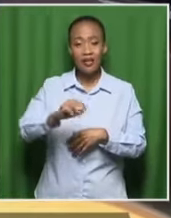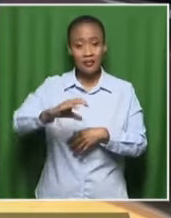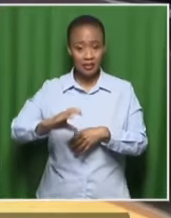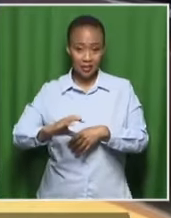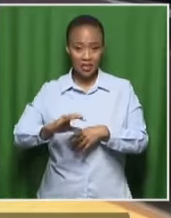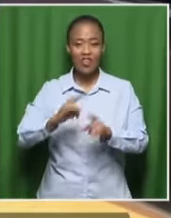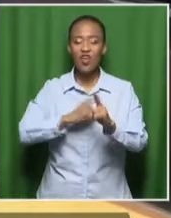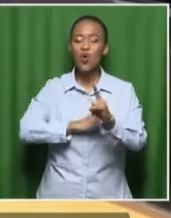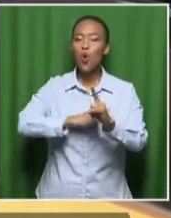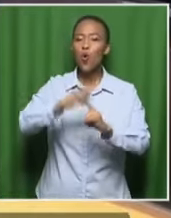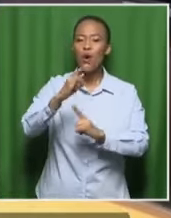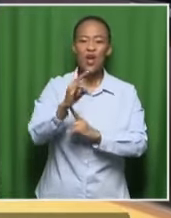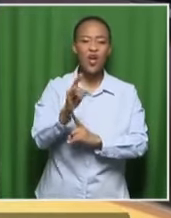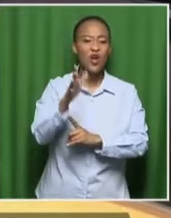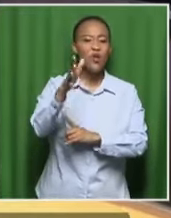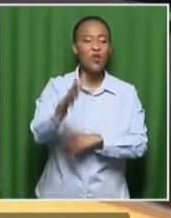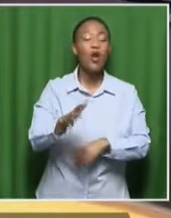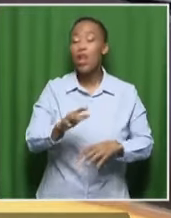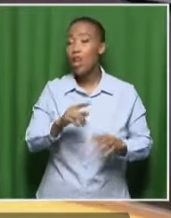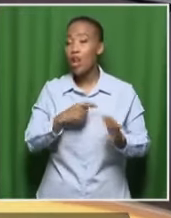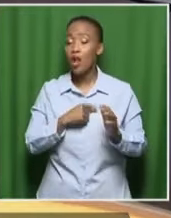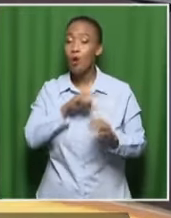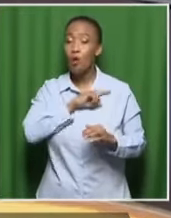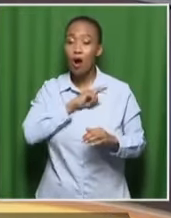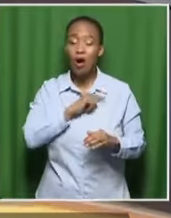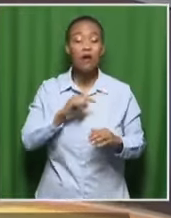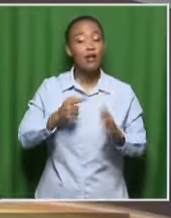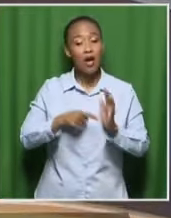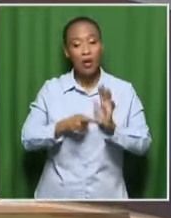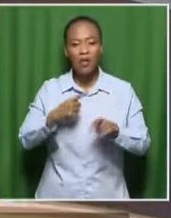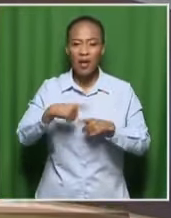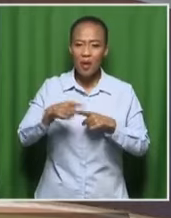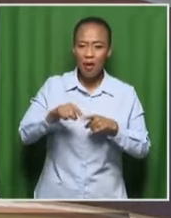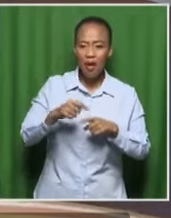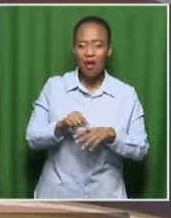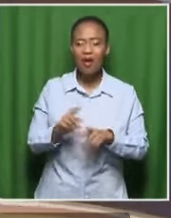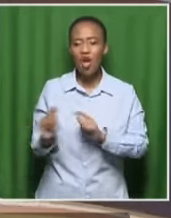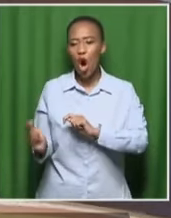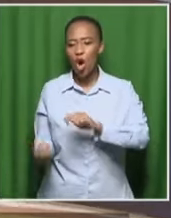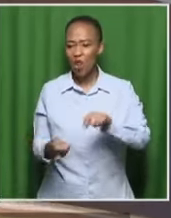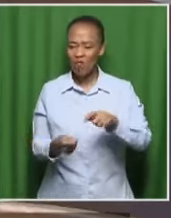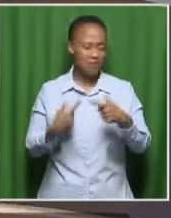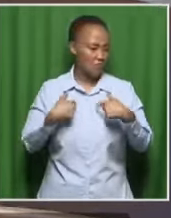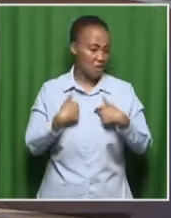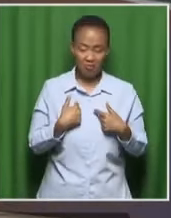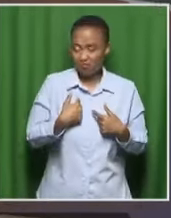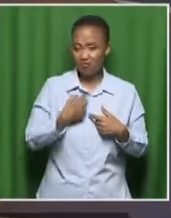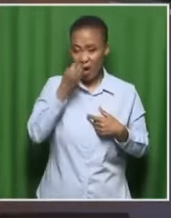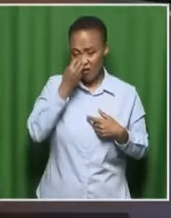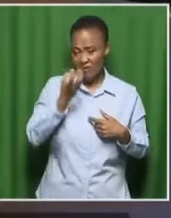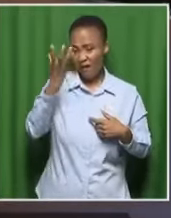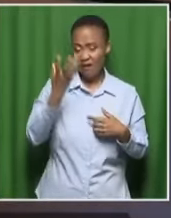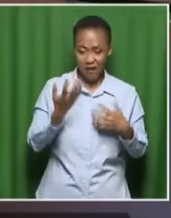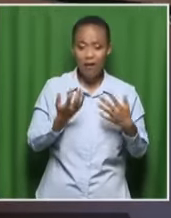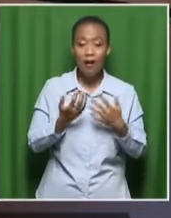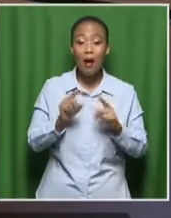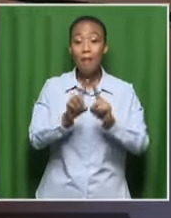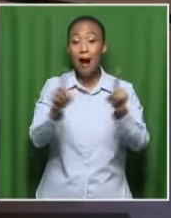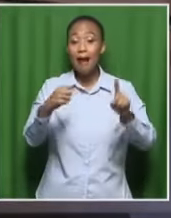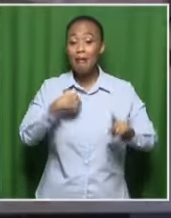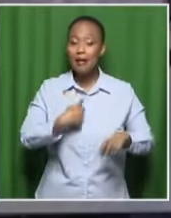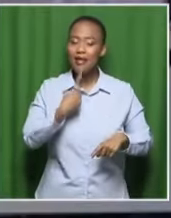beach or play golf. I don't care about politics. It doesn't affect my life. Well, it has started to do so. And I think that in this election,